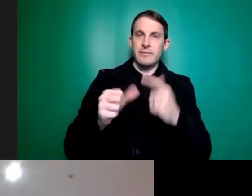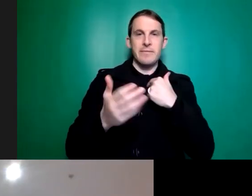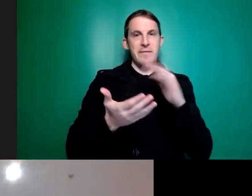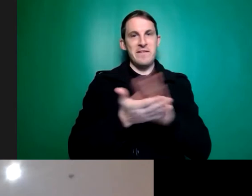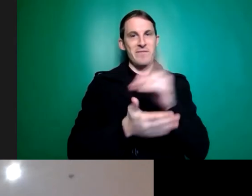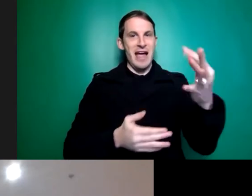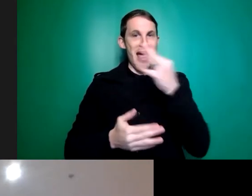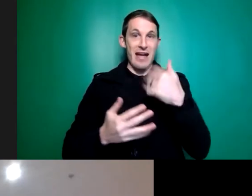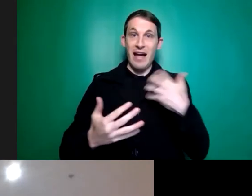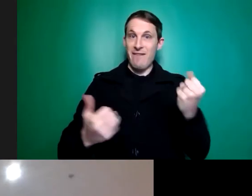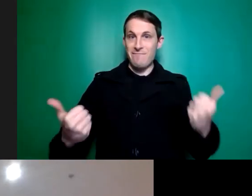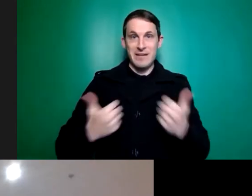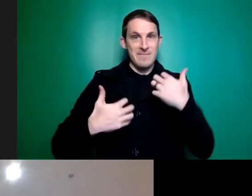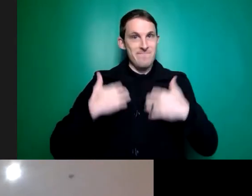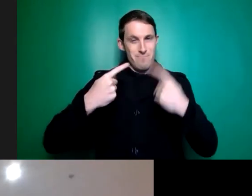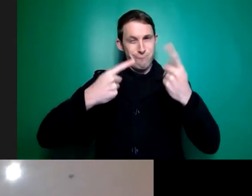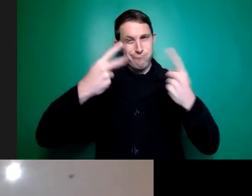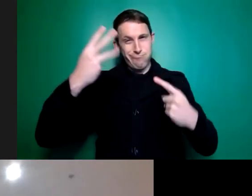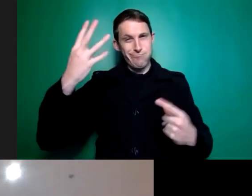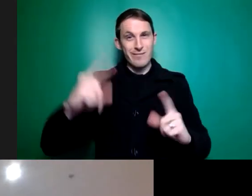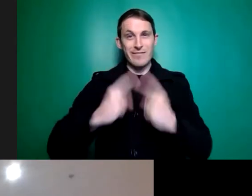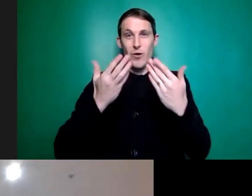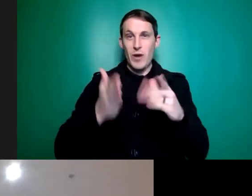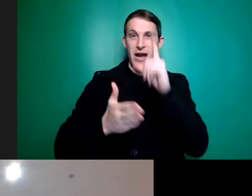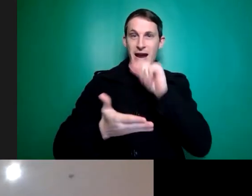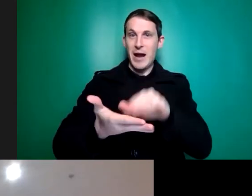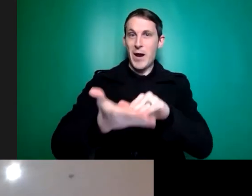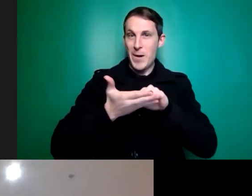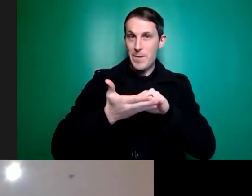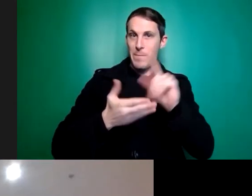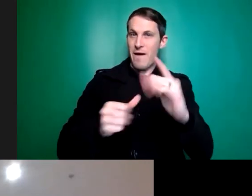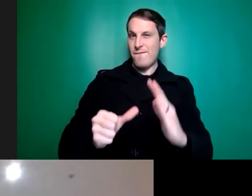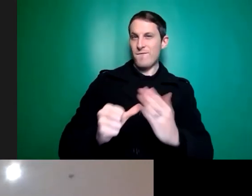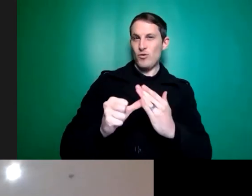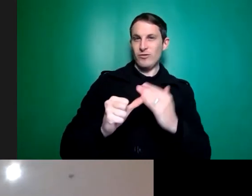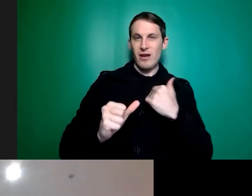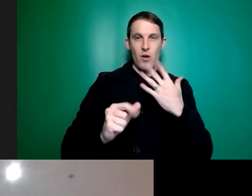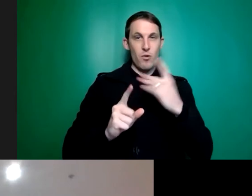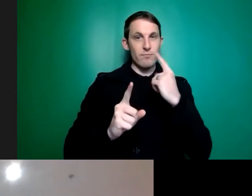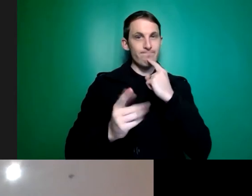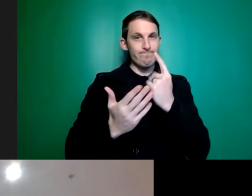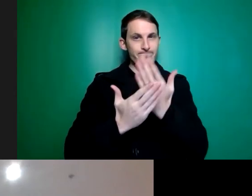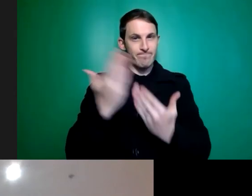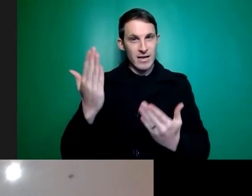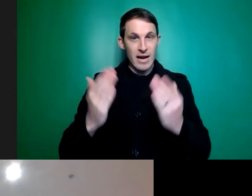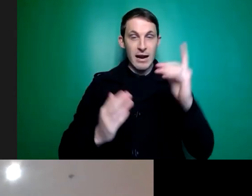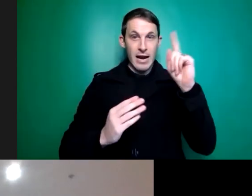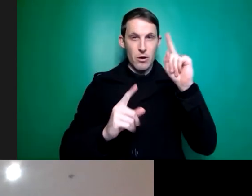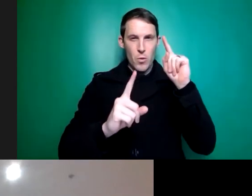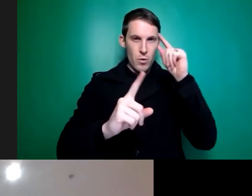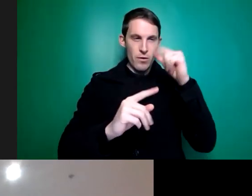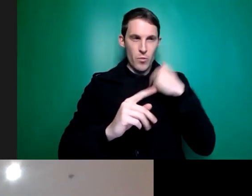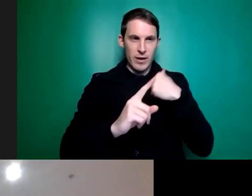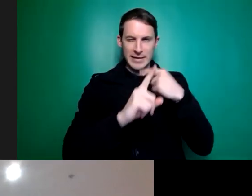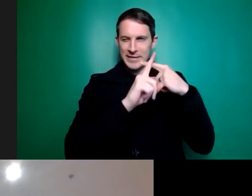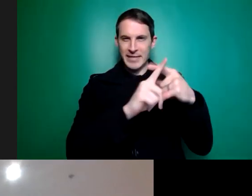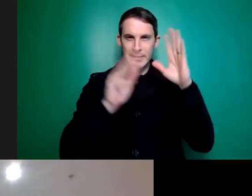do to help. I want to take a step back before I get to that point though and just explain the current target for this campaign and where our